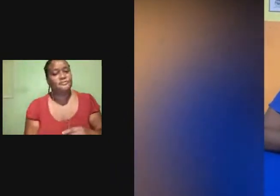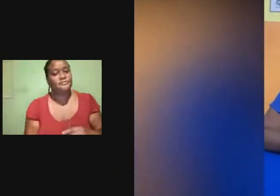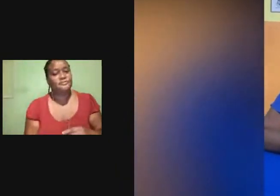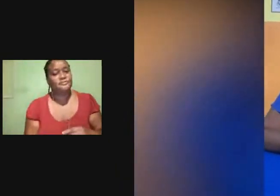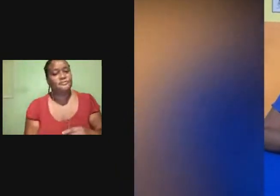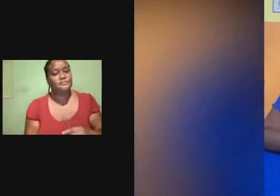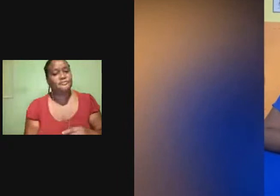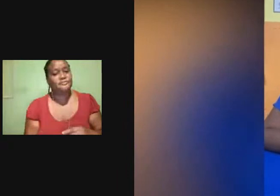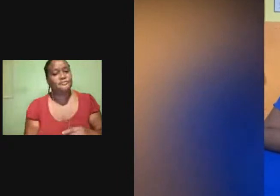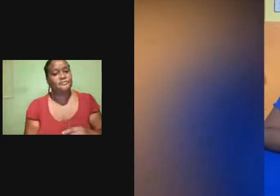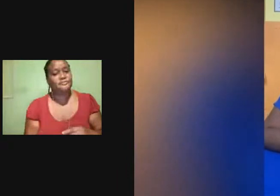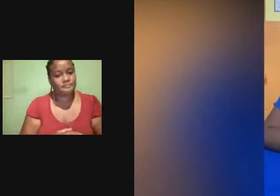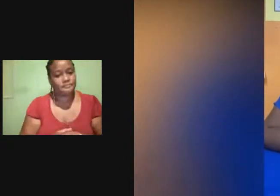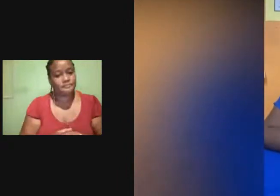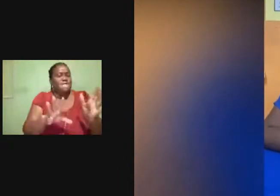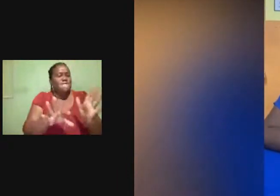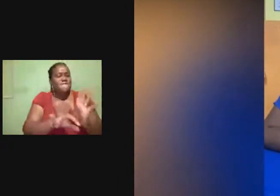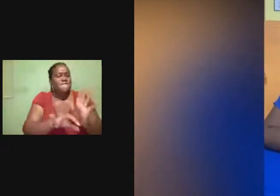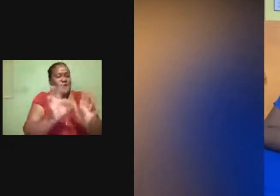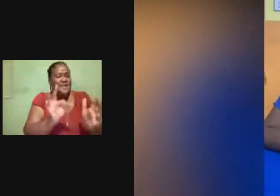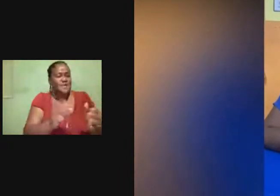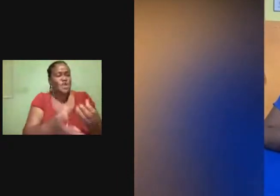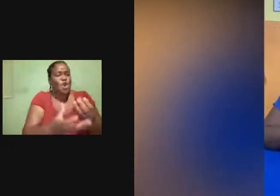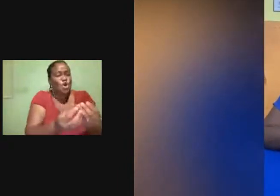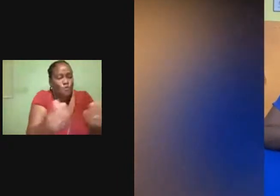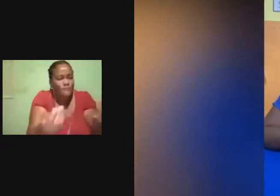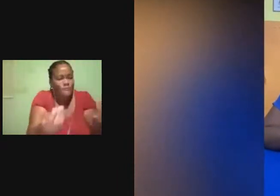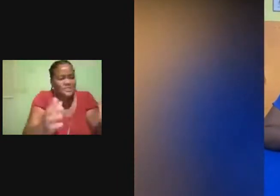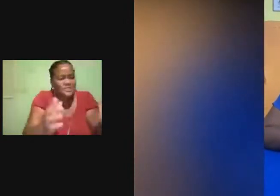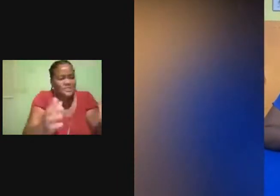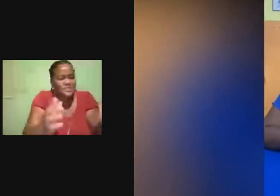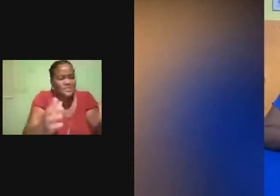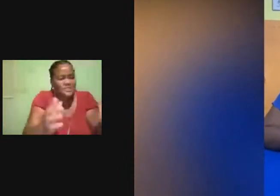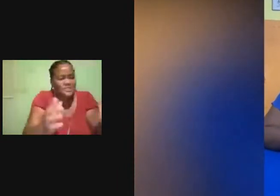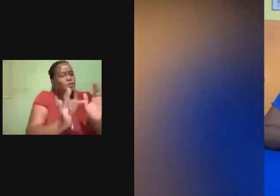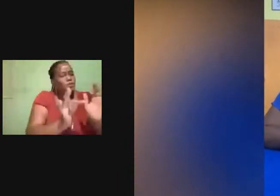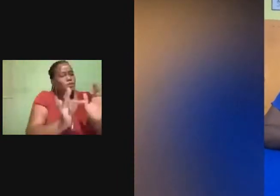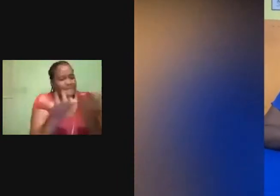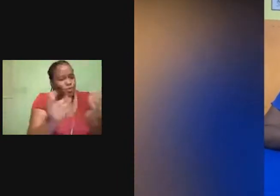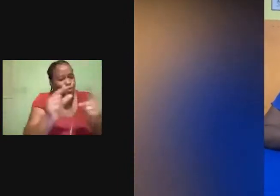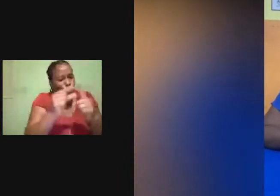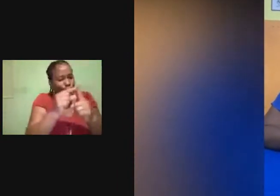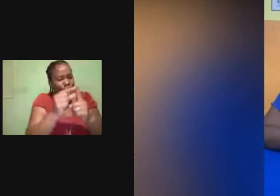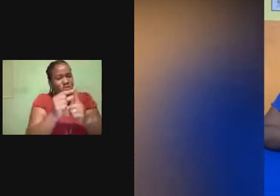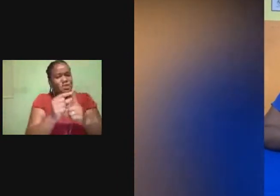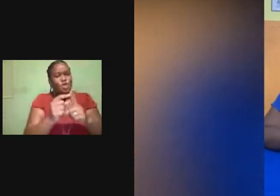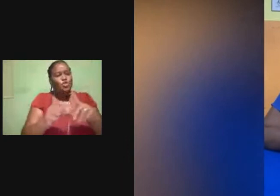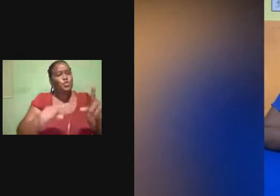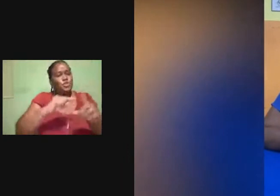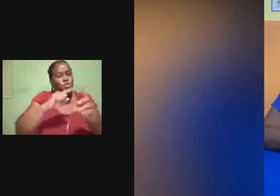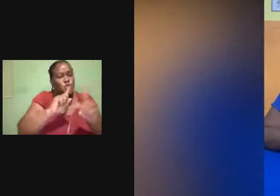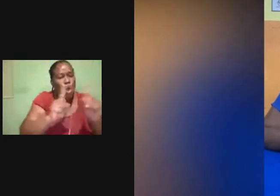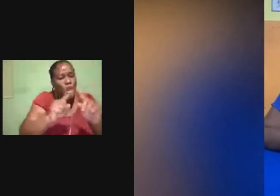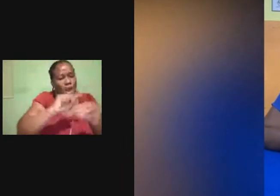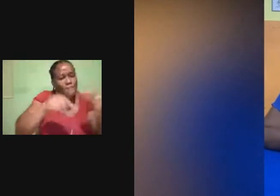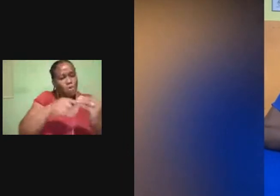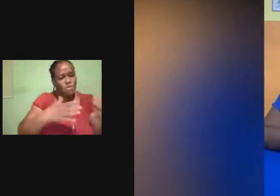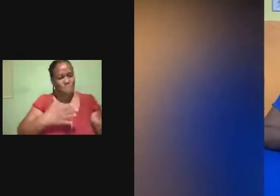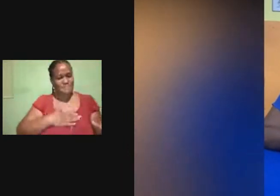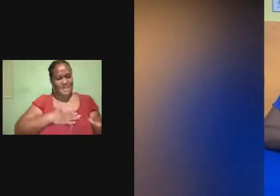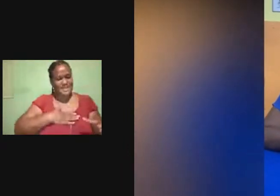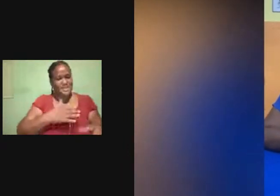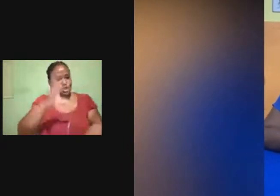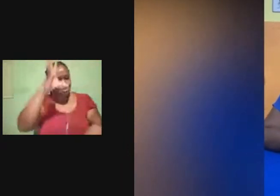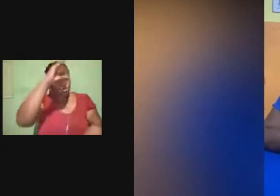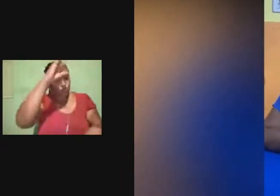by God. Who are unique individuals with awesome talents that are just